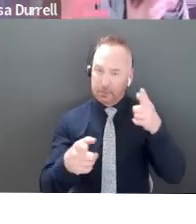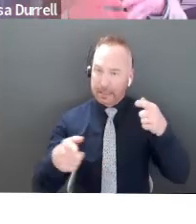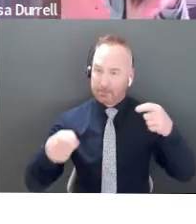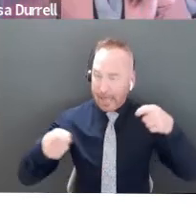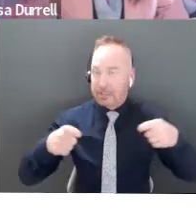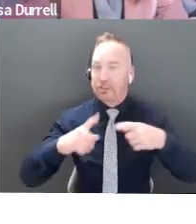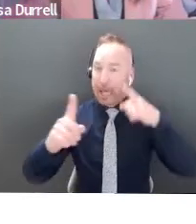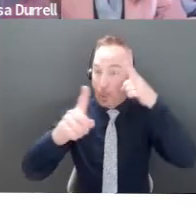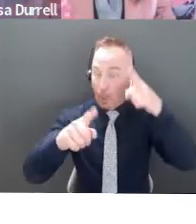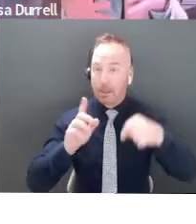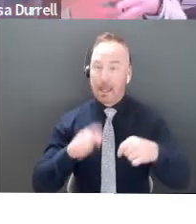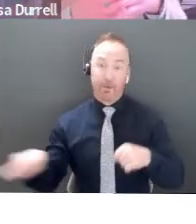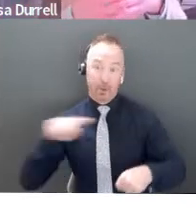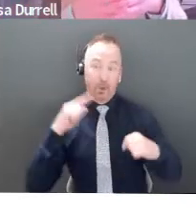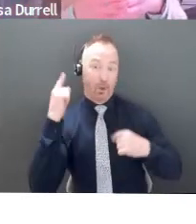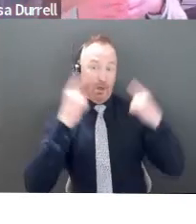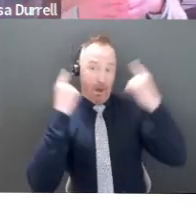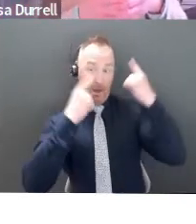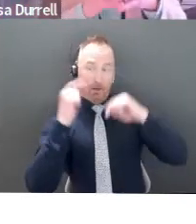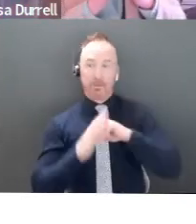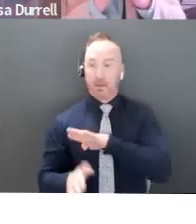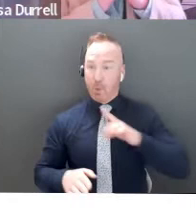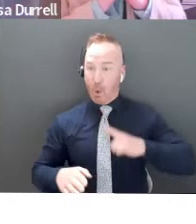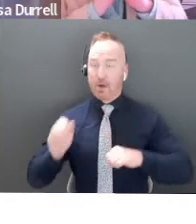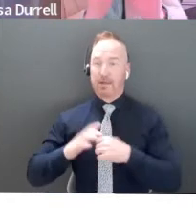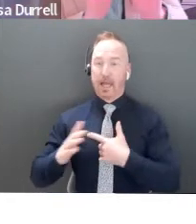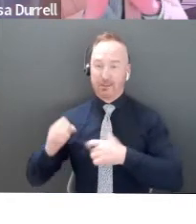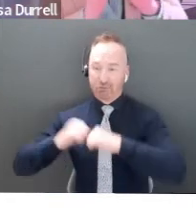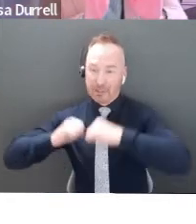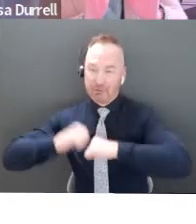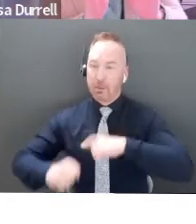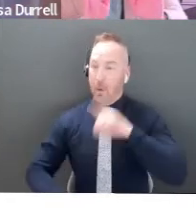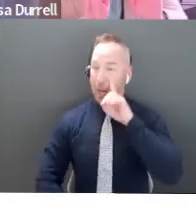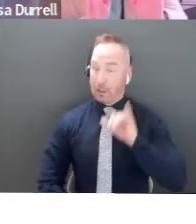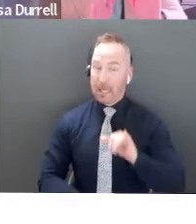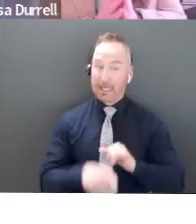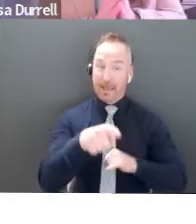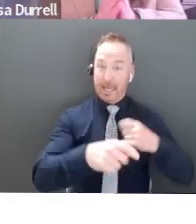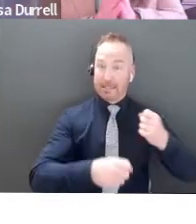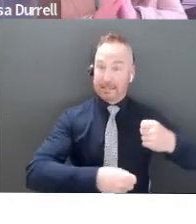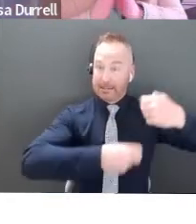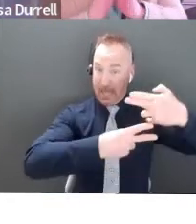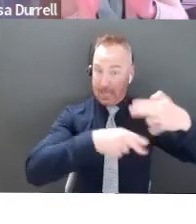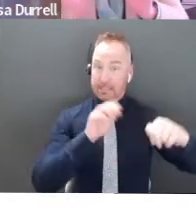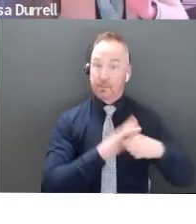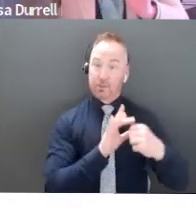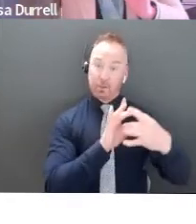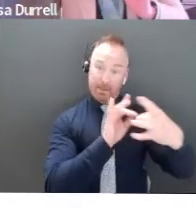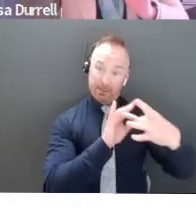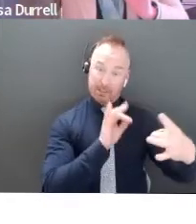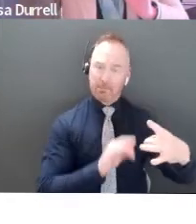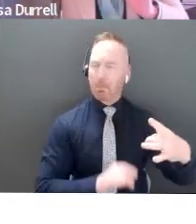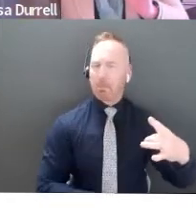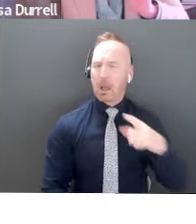looks like? Do you have a board structure in place? So, you you might not necessarily have to say that on your team slide, but definitely